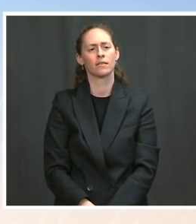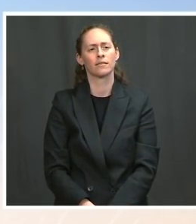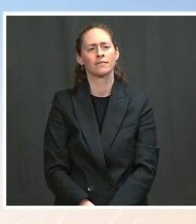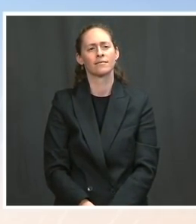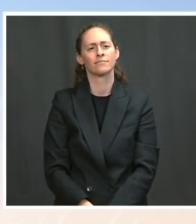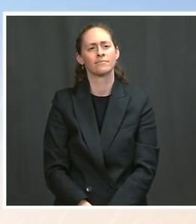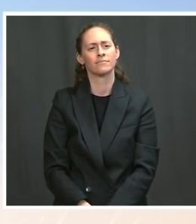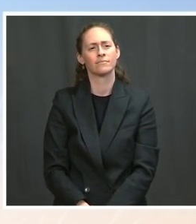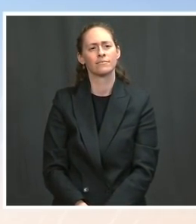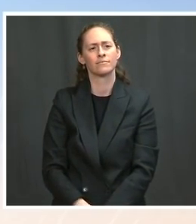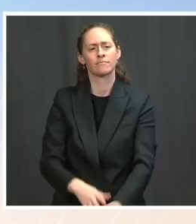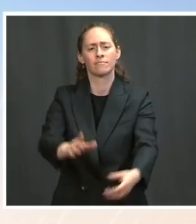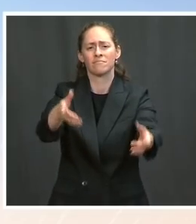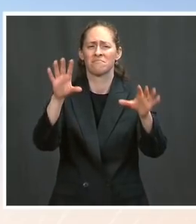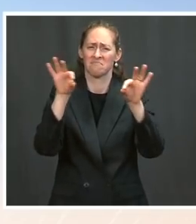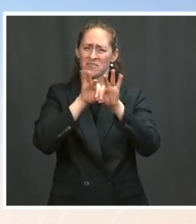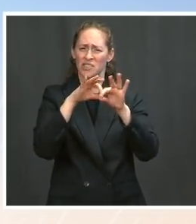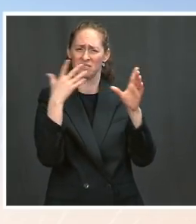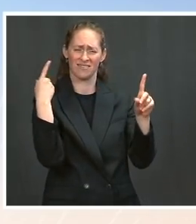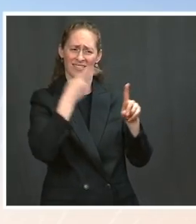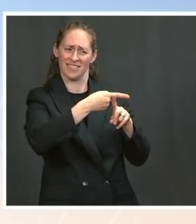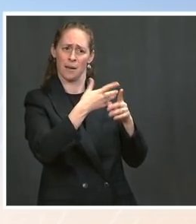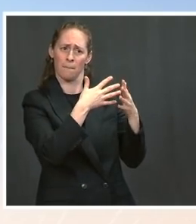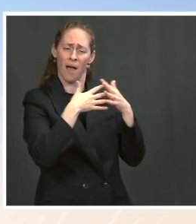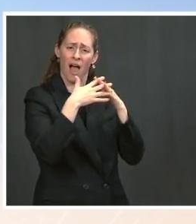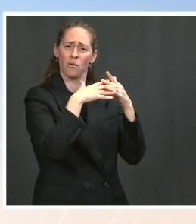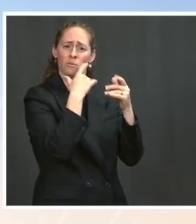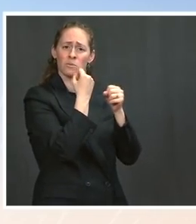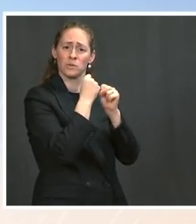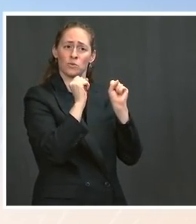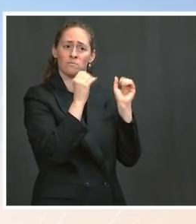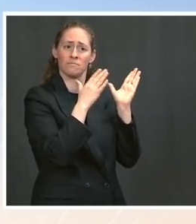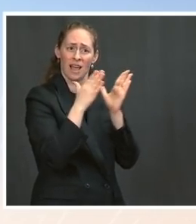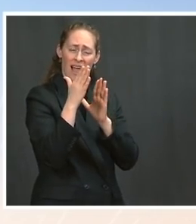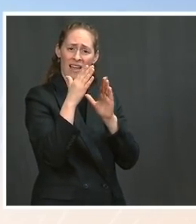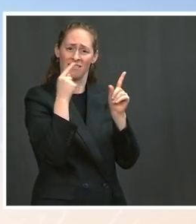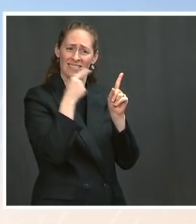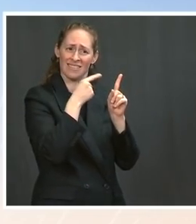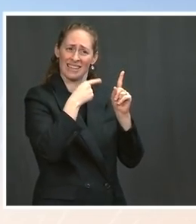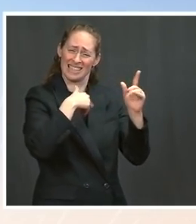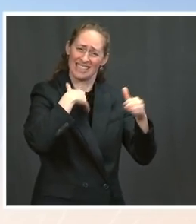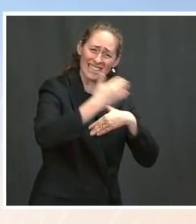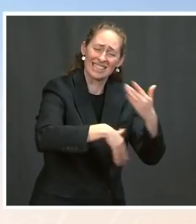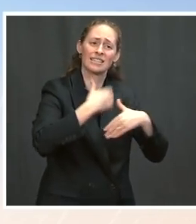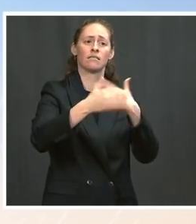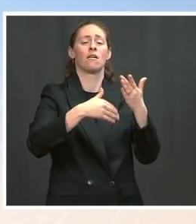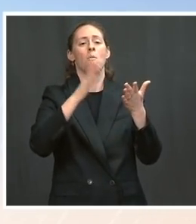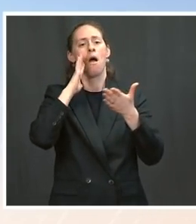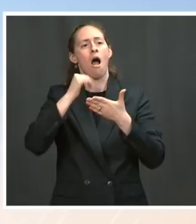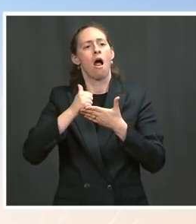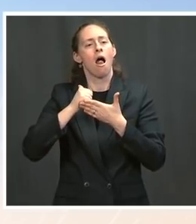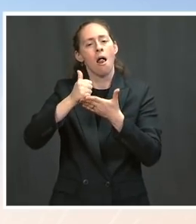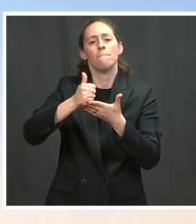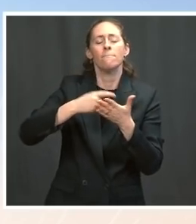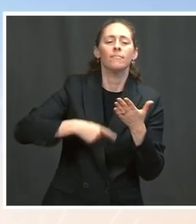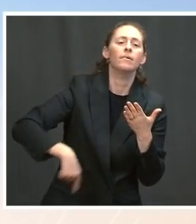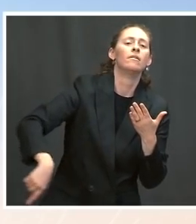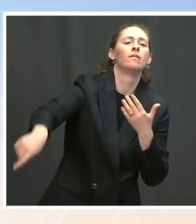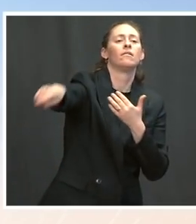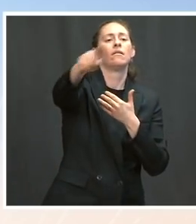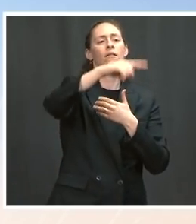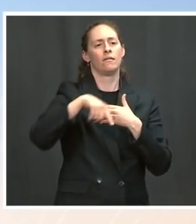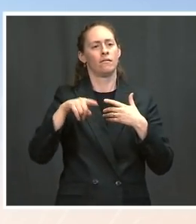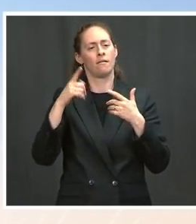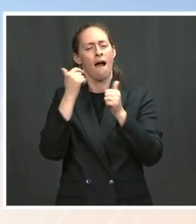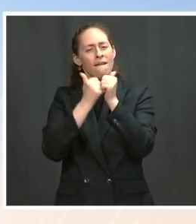Plan that addressed the crisis that was meant to rescue the country and the economy, and that we needed to invest far more